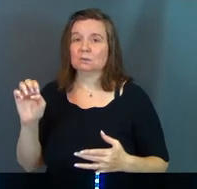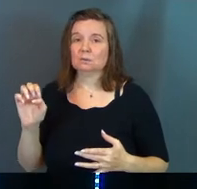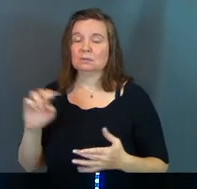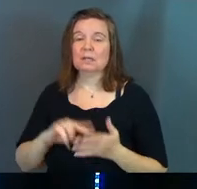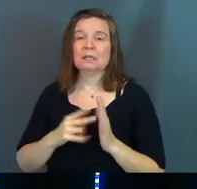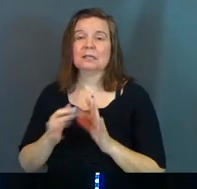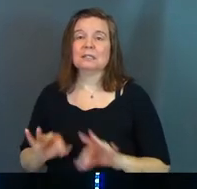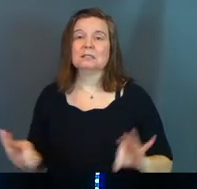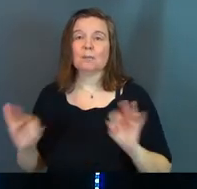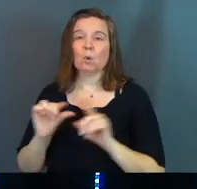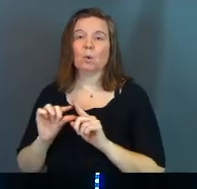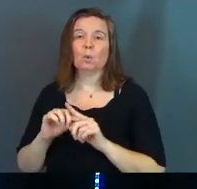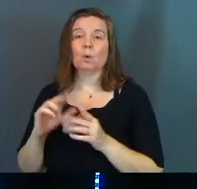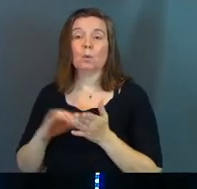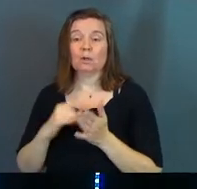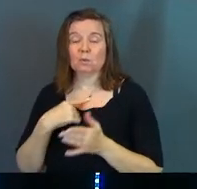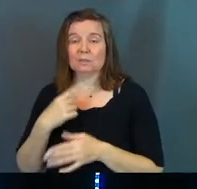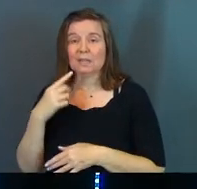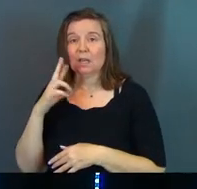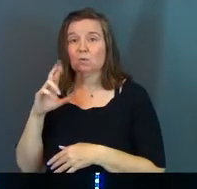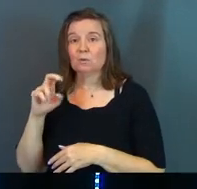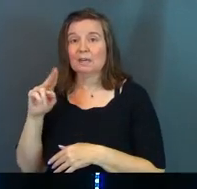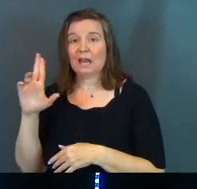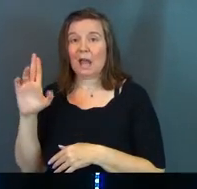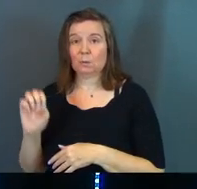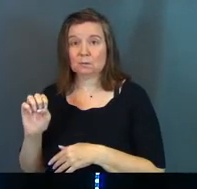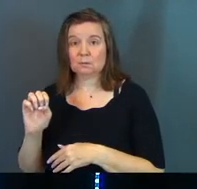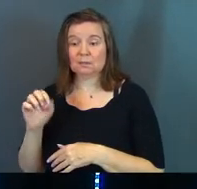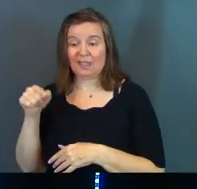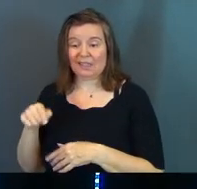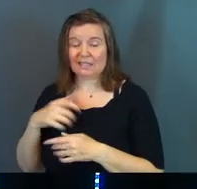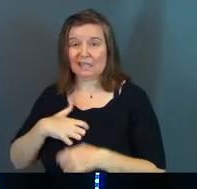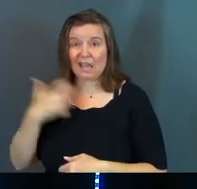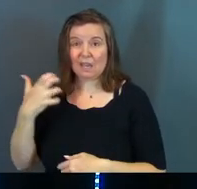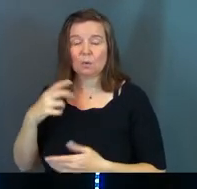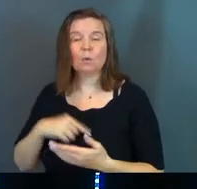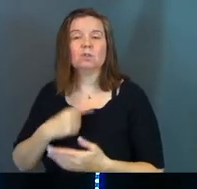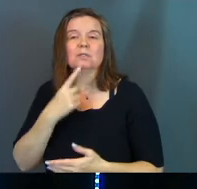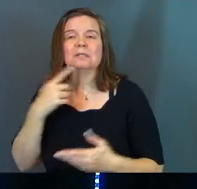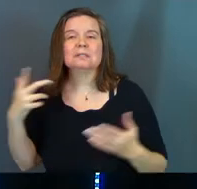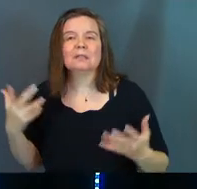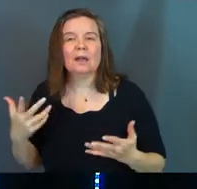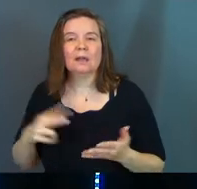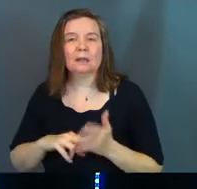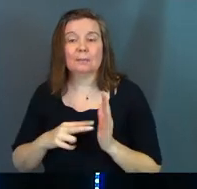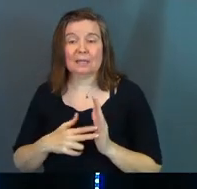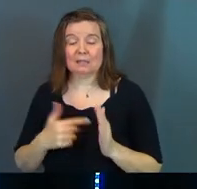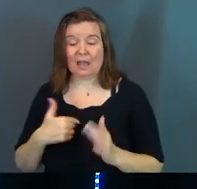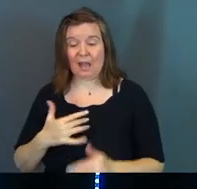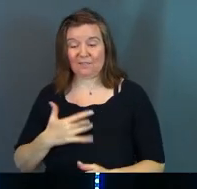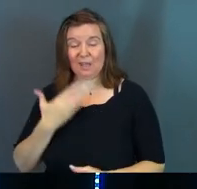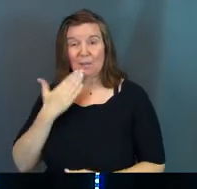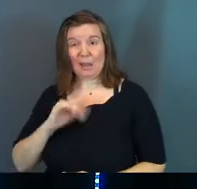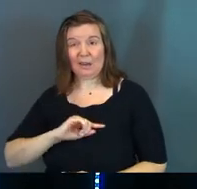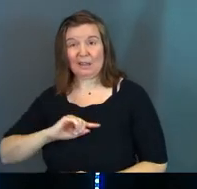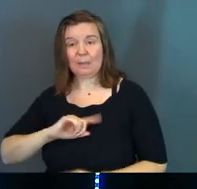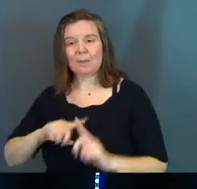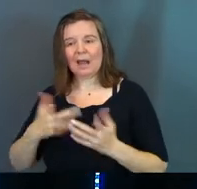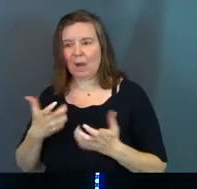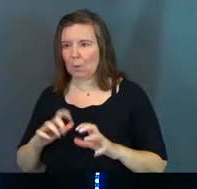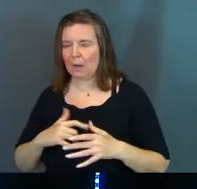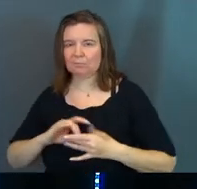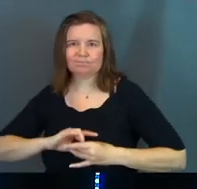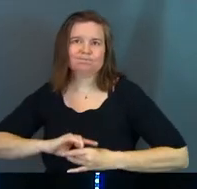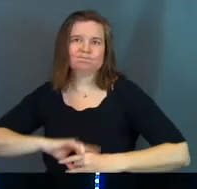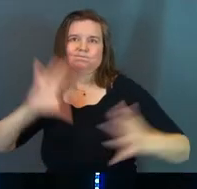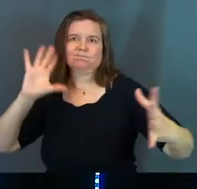Renounce is an important word. Because when you say renounce like I renounce this anger. What you're saying is not only do I feel bad about it. But I don't want this